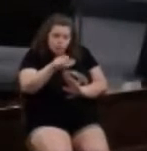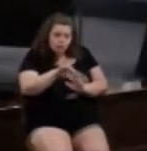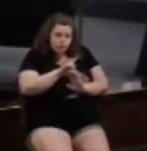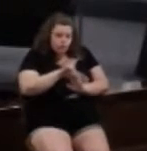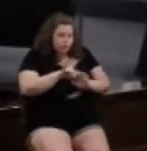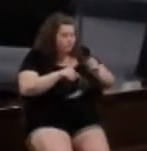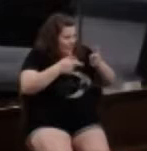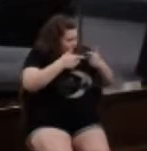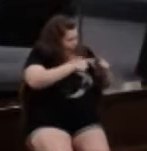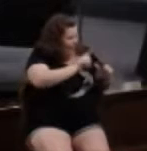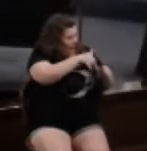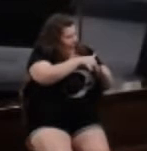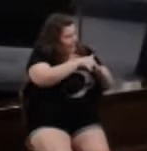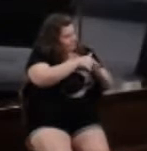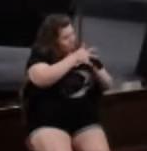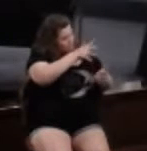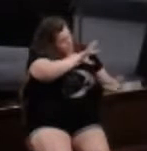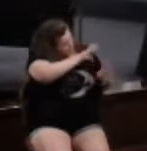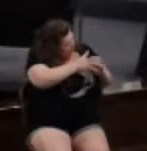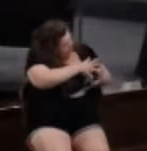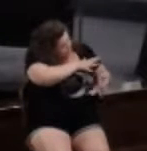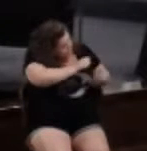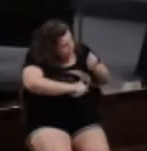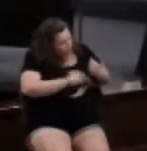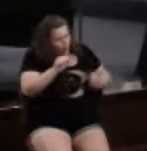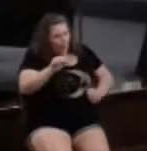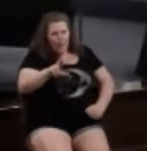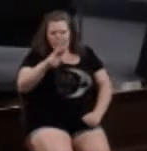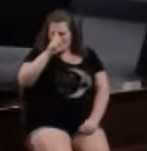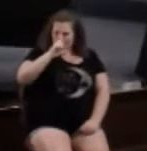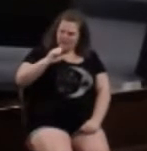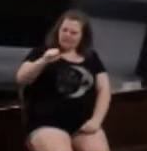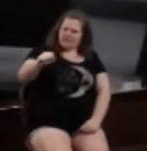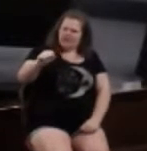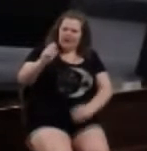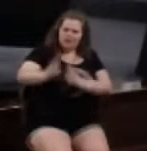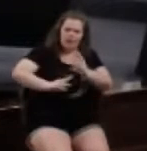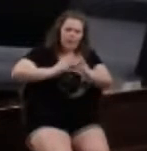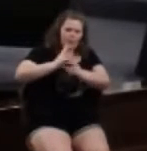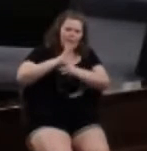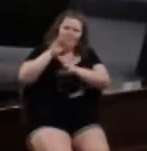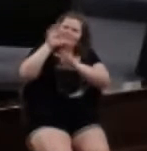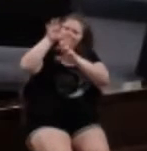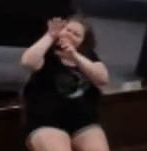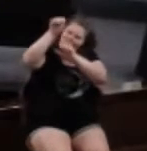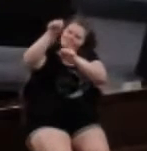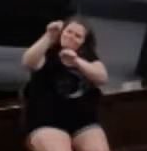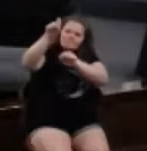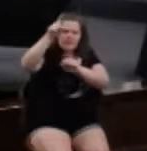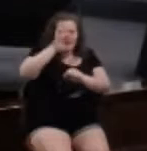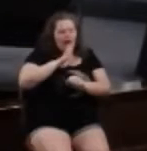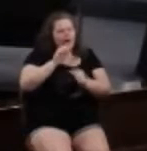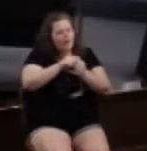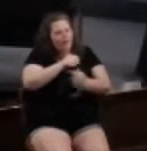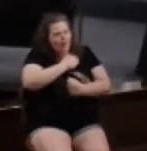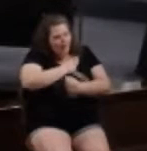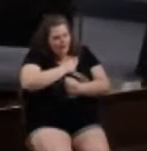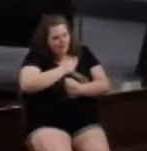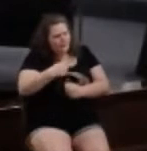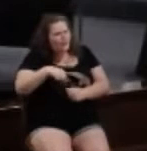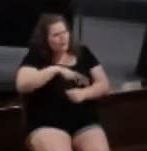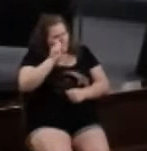us or we can reject the world and cling to God and with love we can weather